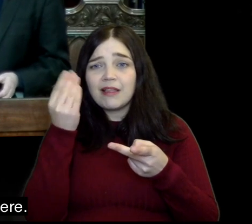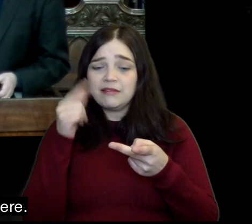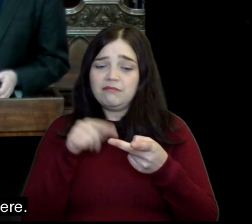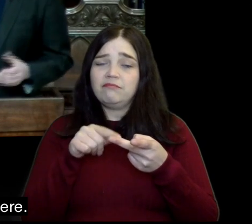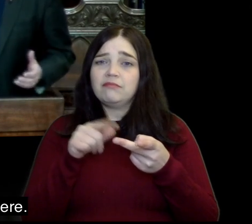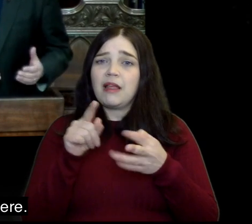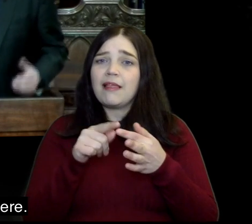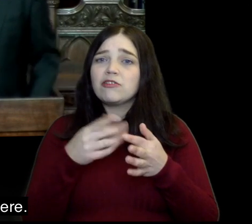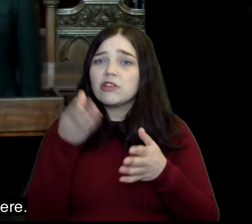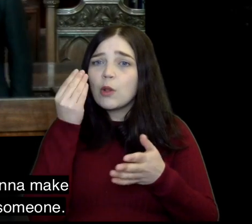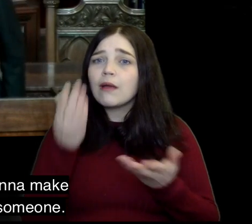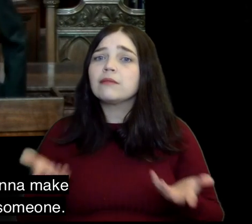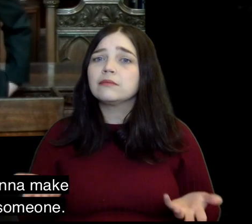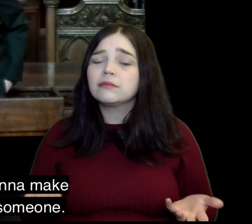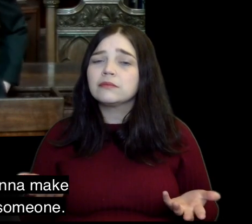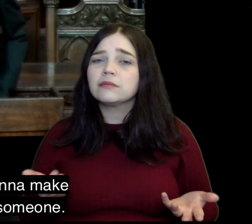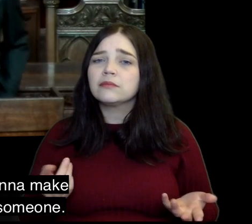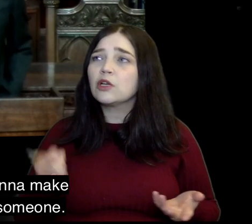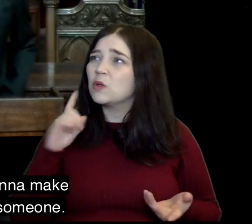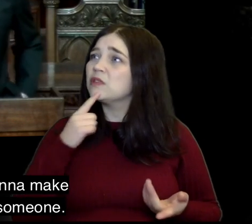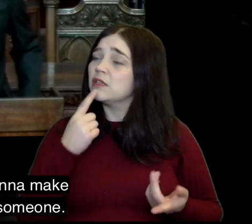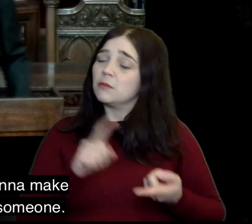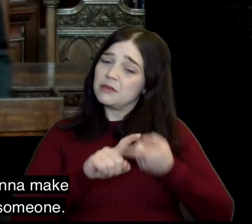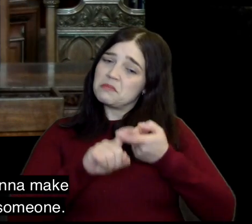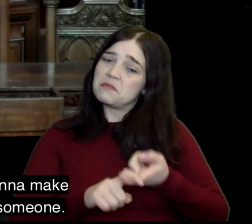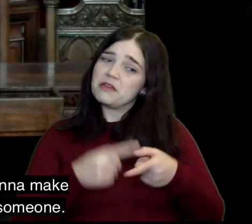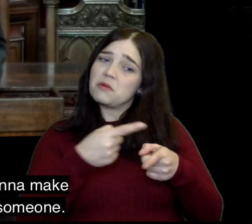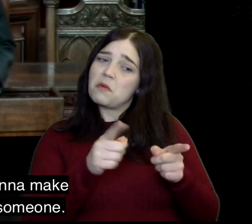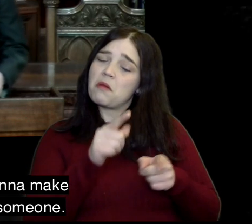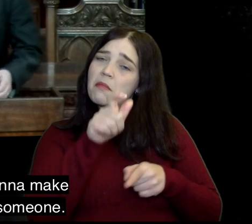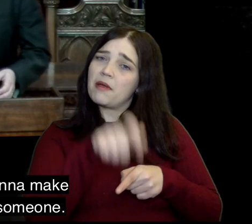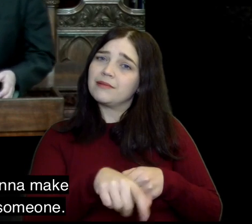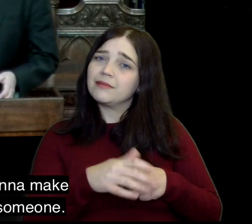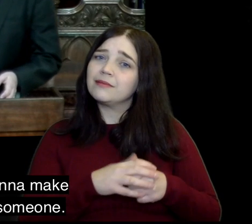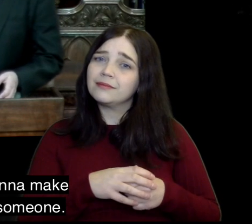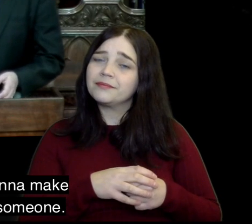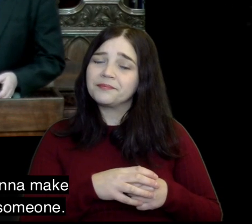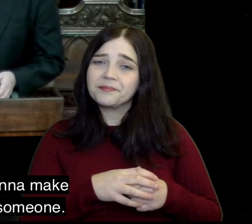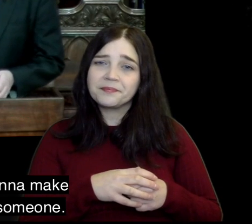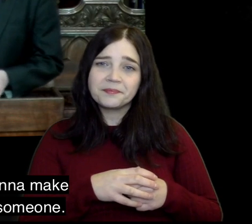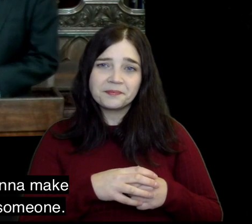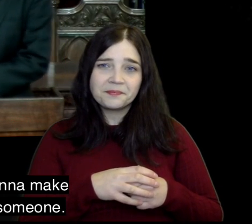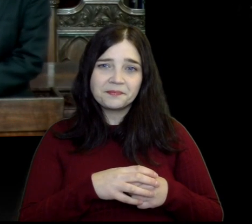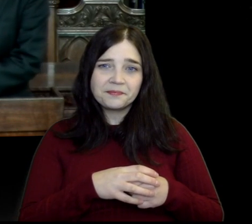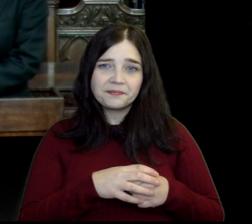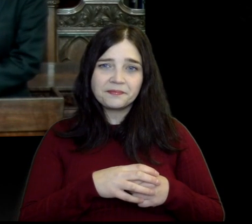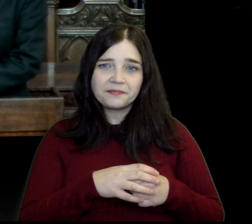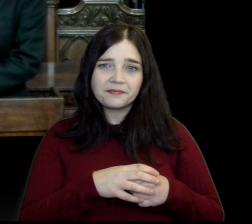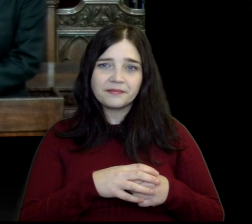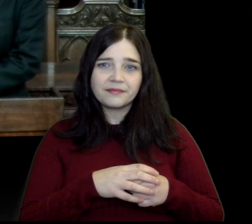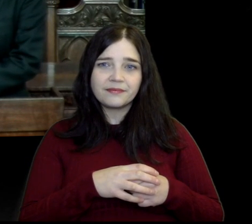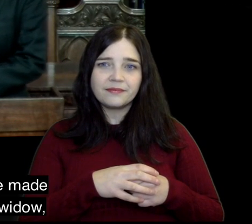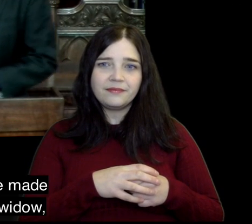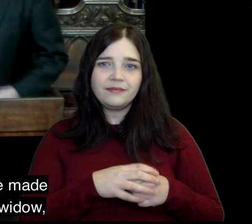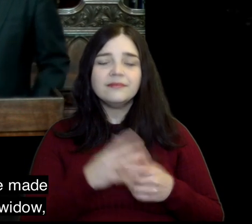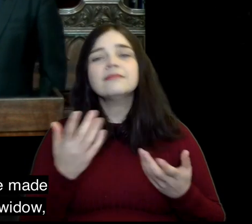I think that's the second lesson that Elijah was to learn here as God said I'm going to make you dependent on someone